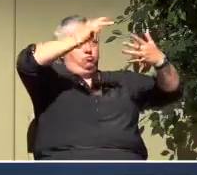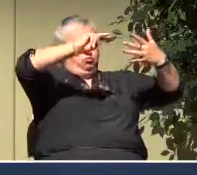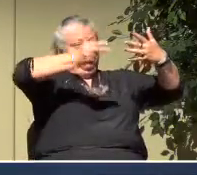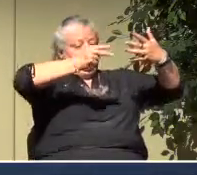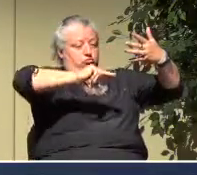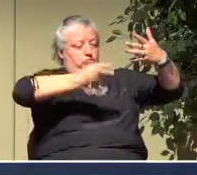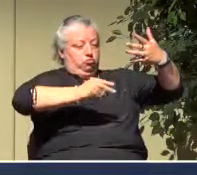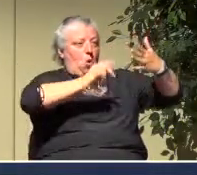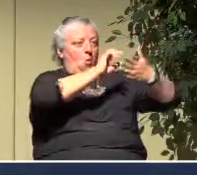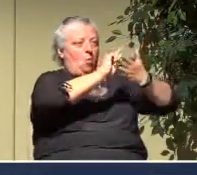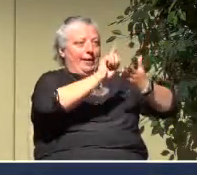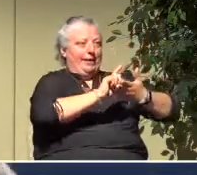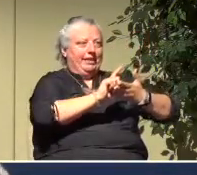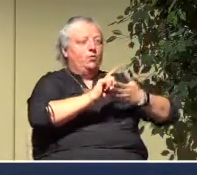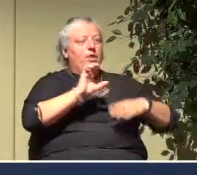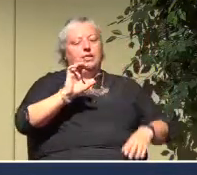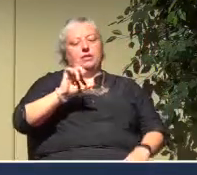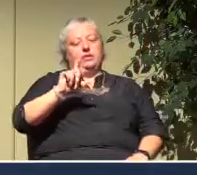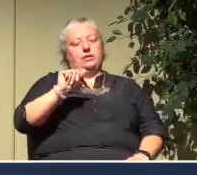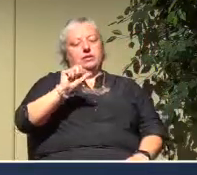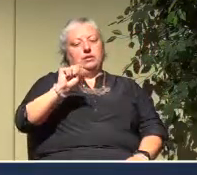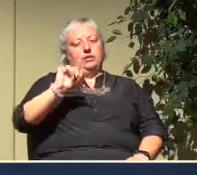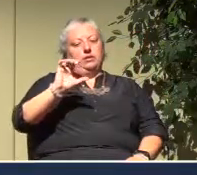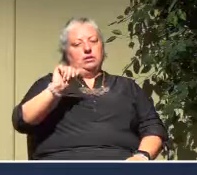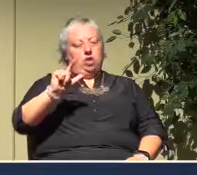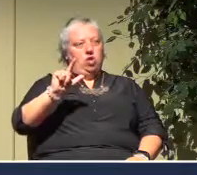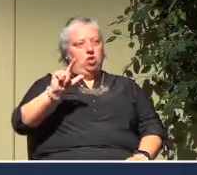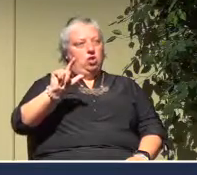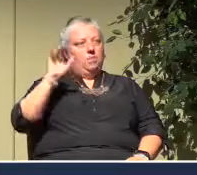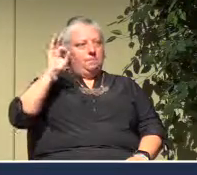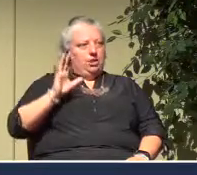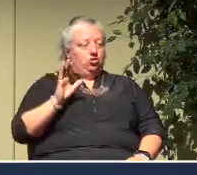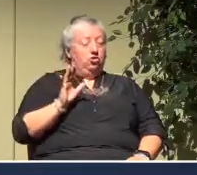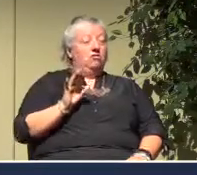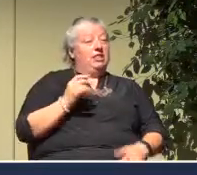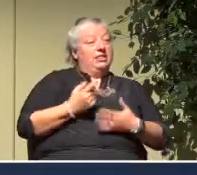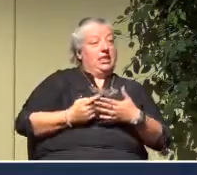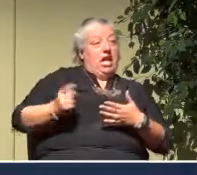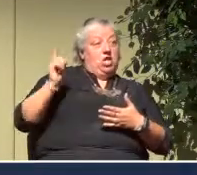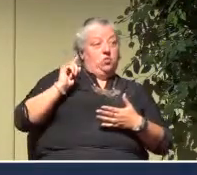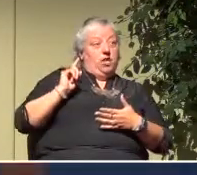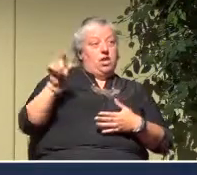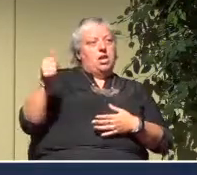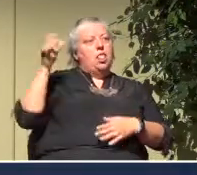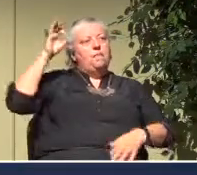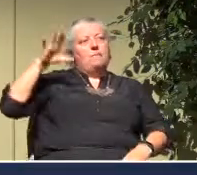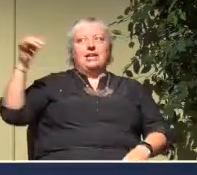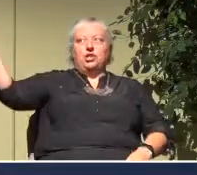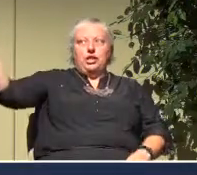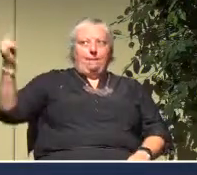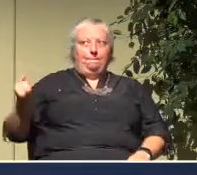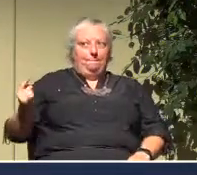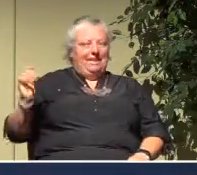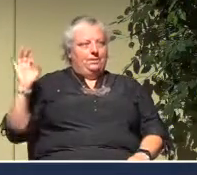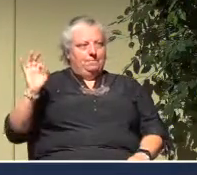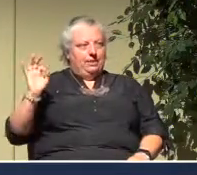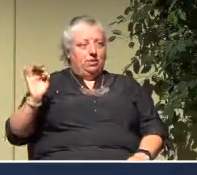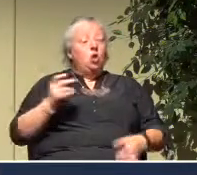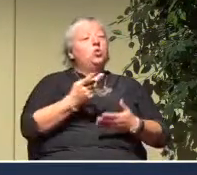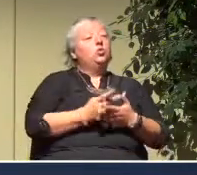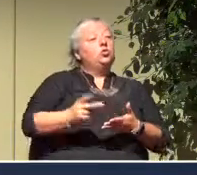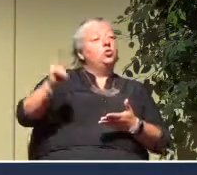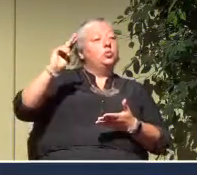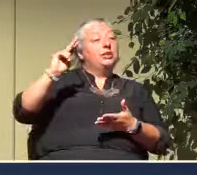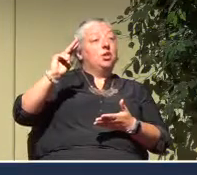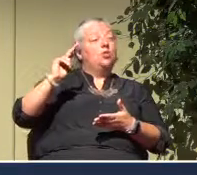appointments. So last week was a classical appointment, another pastor from within the region of Christian Reformed churches. But the week before